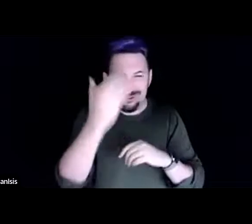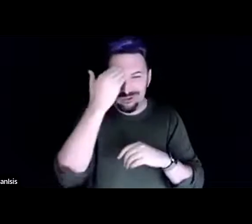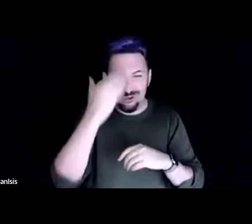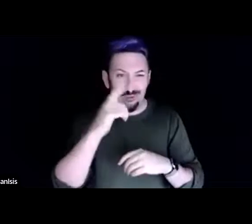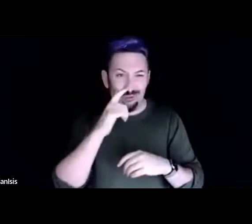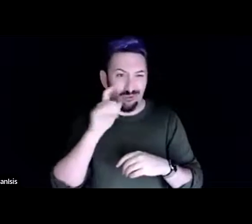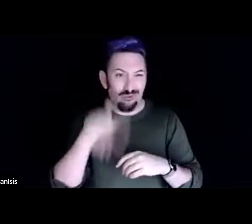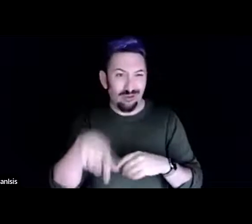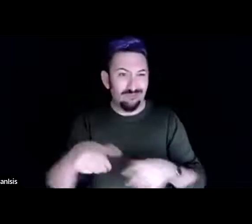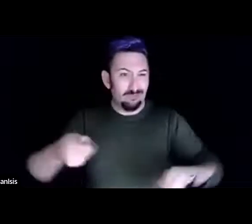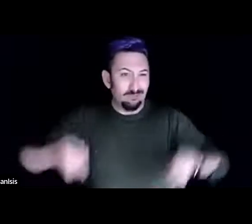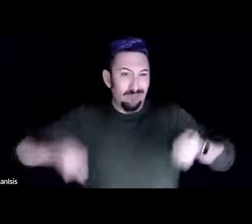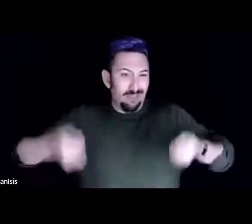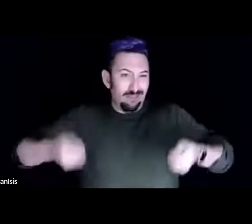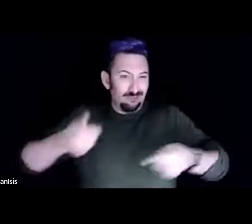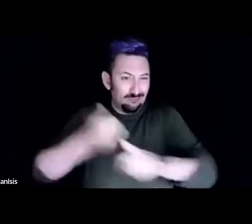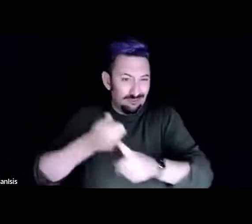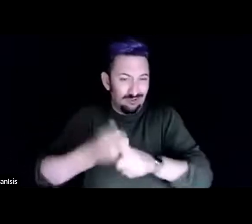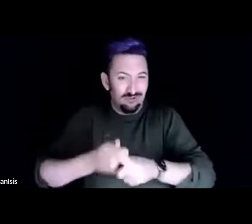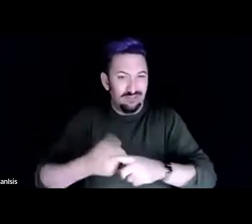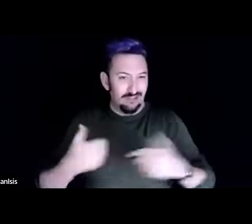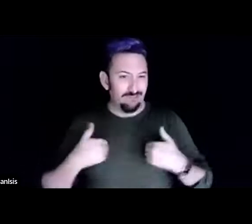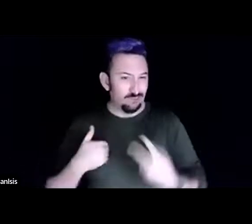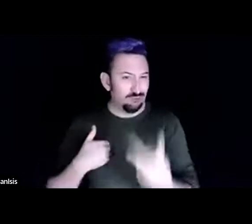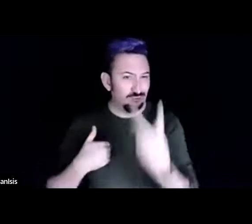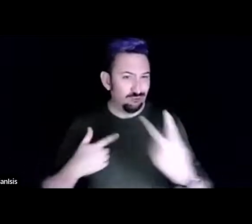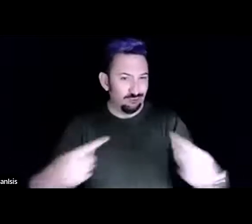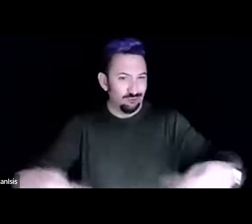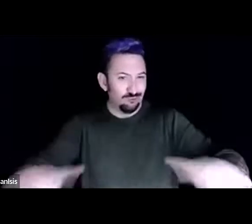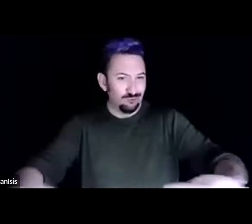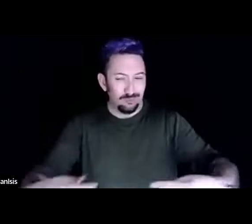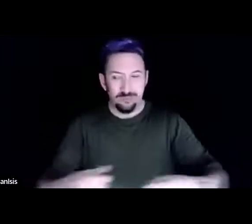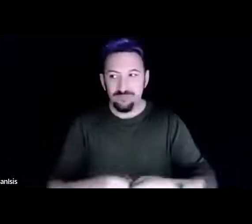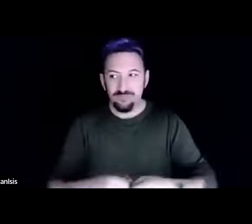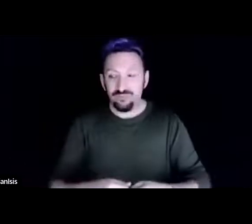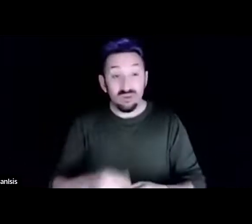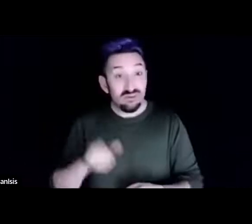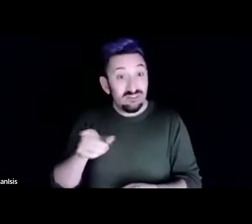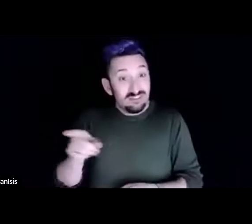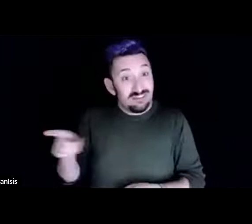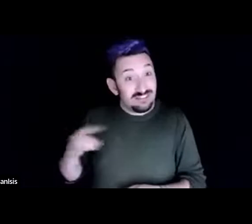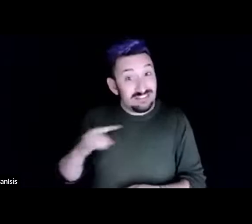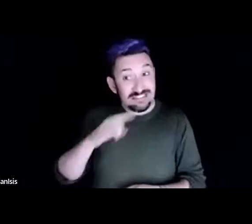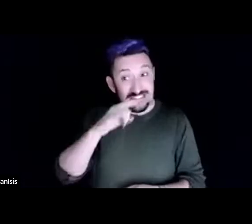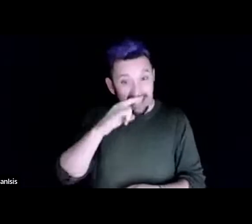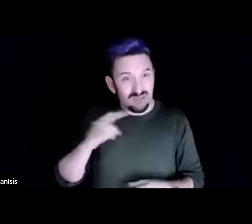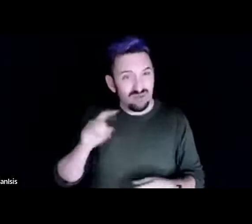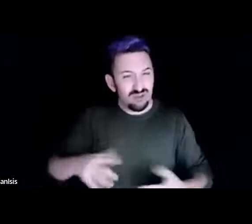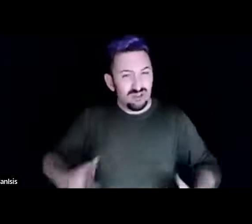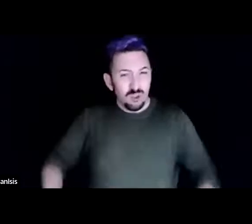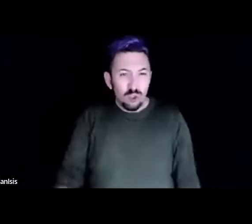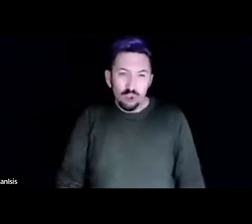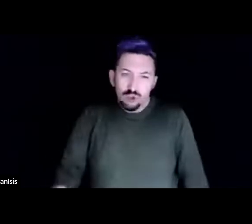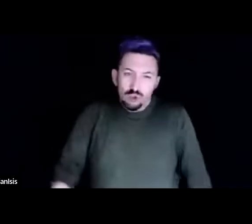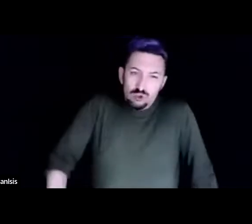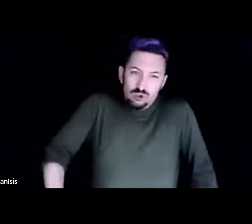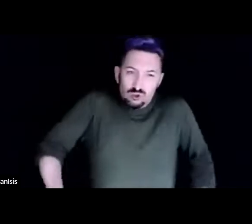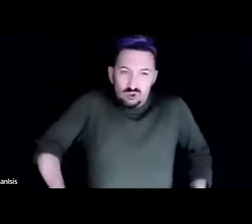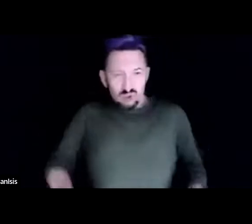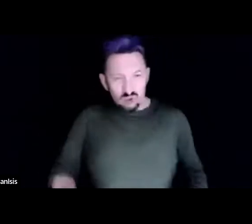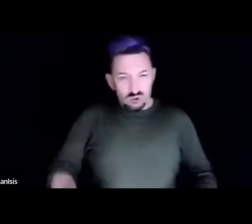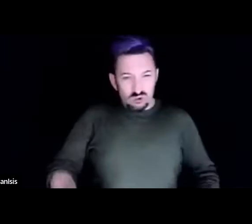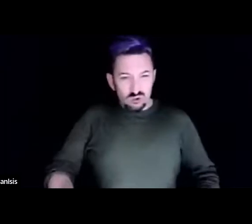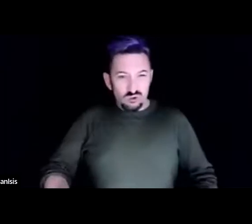and these babies could move a whole barrel full of mulch even though they were a